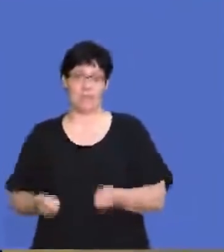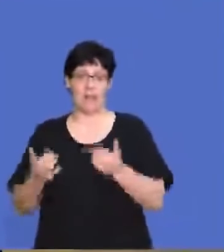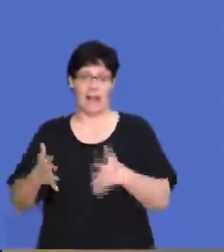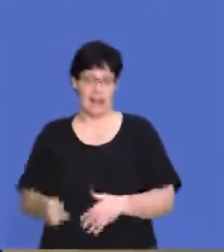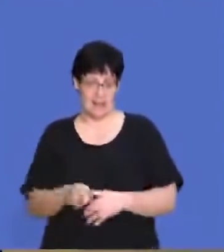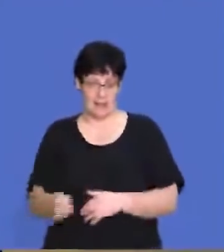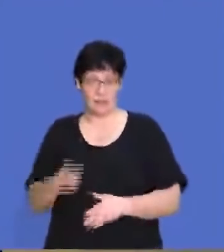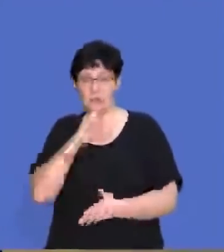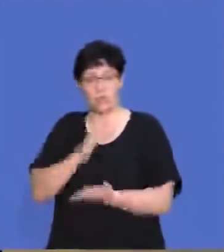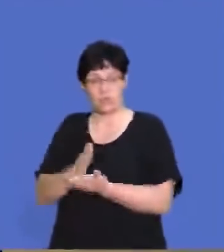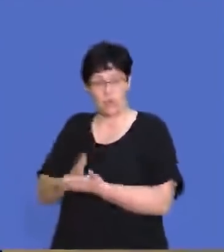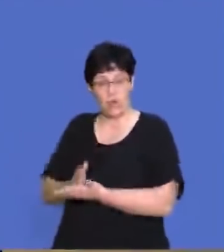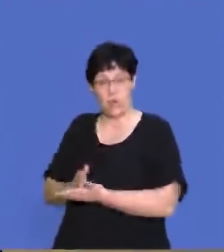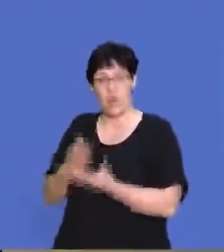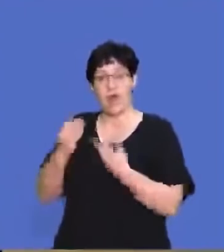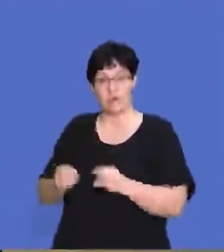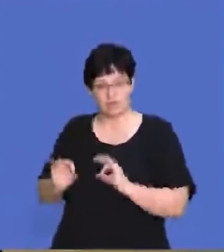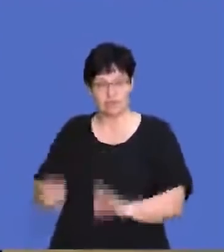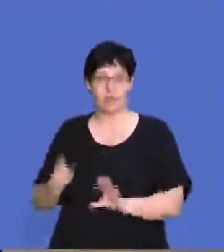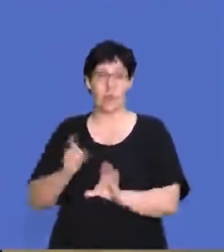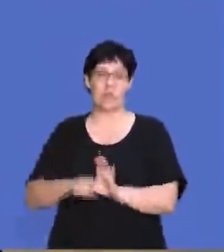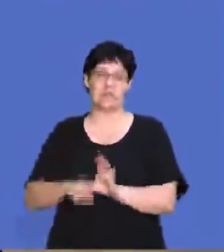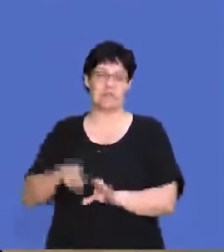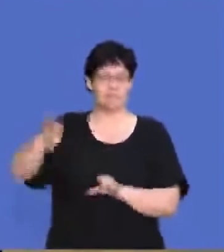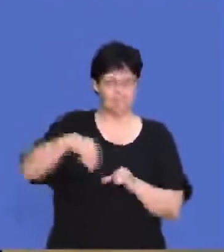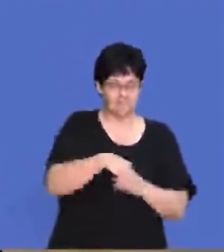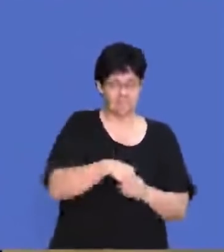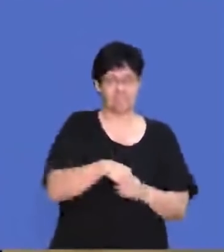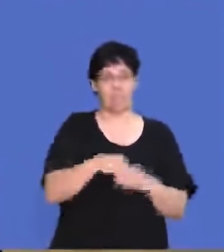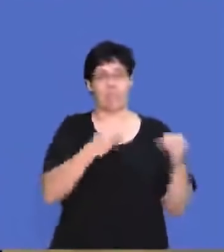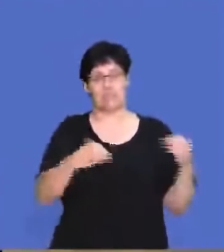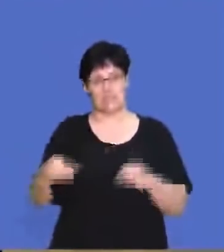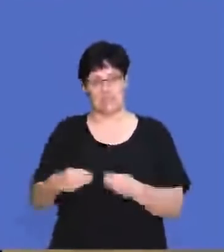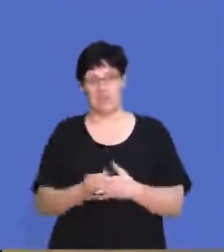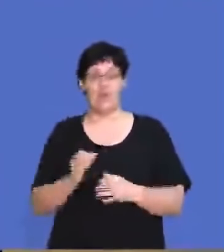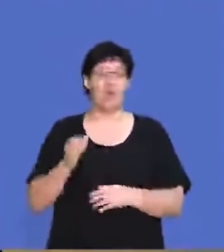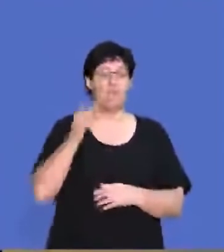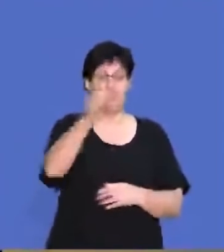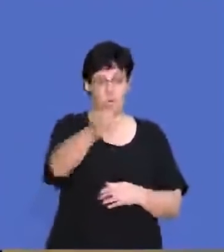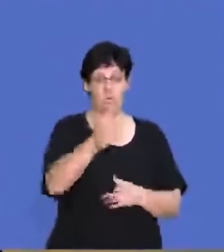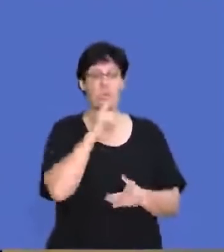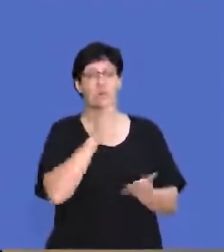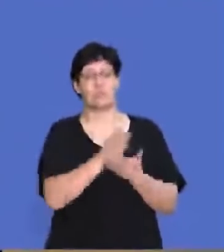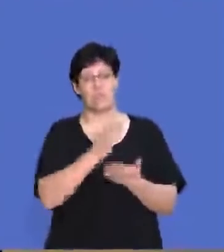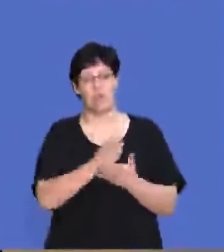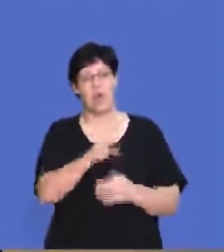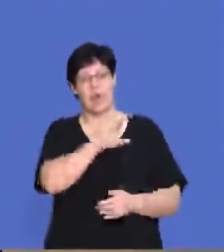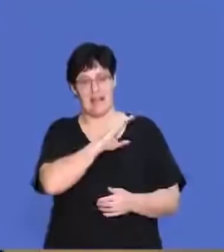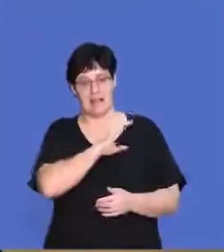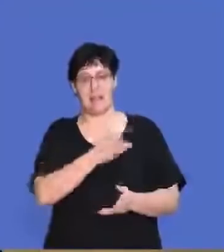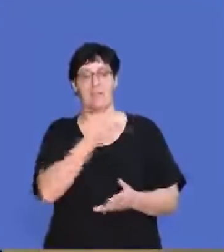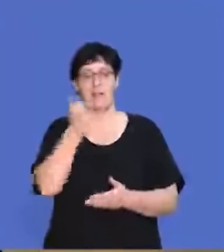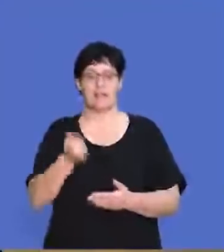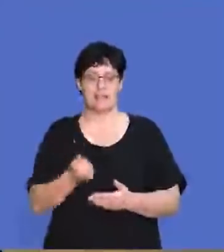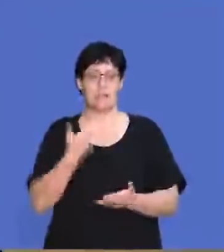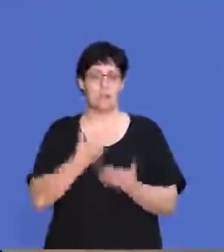suppliers to ensure that we have the right quality coming into our business. And when we're going forward, it's to make sure that our clients